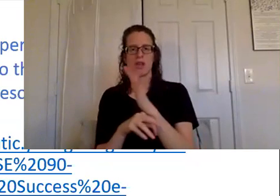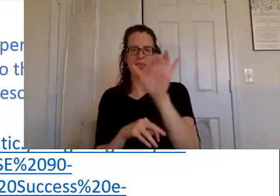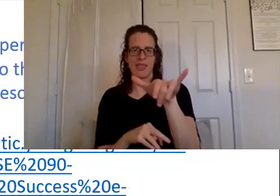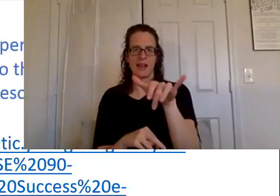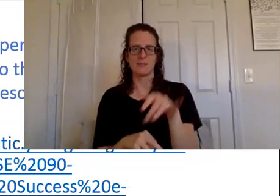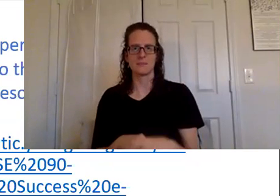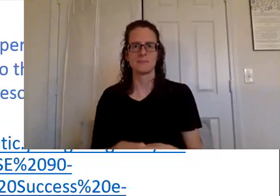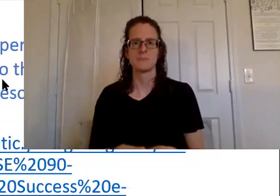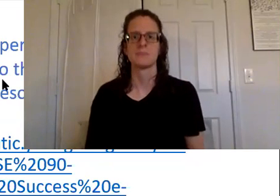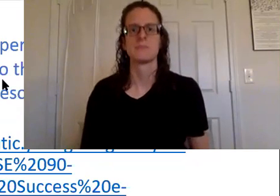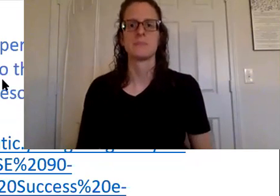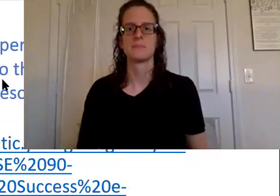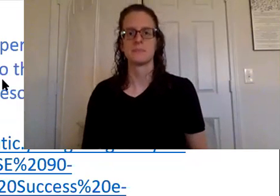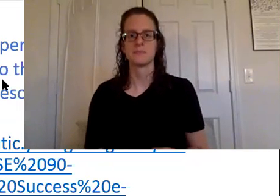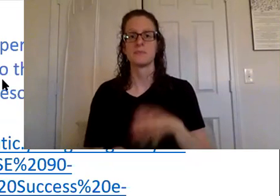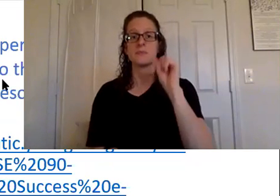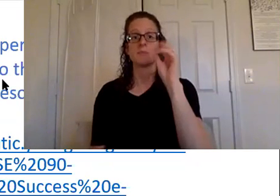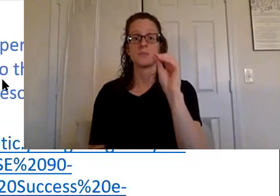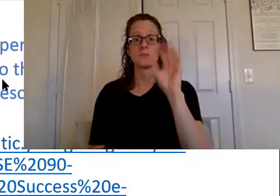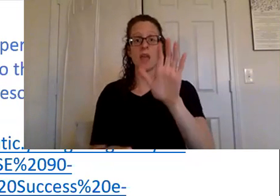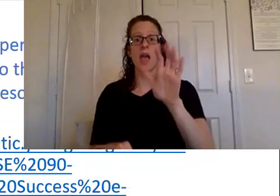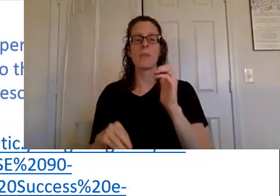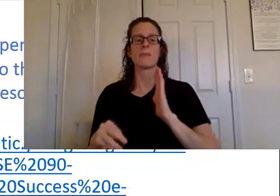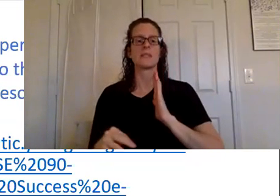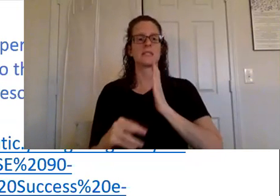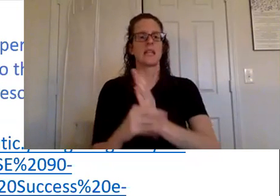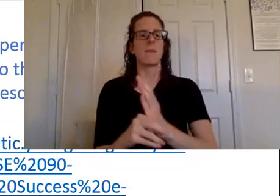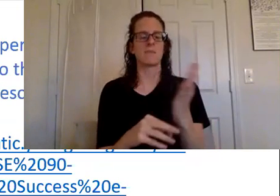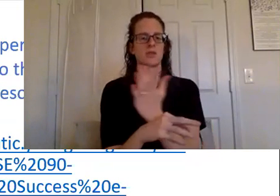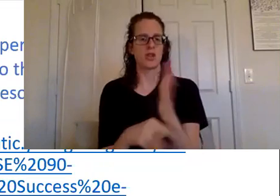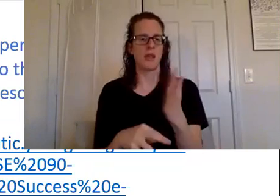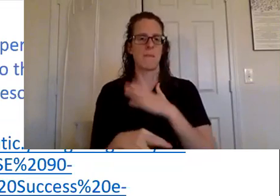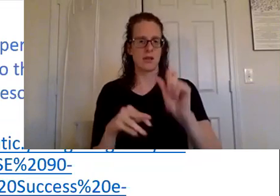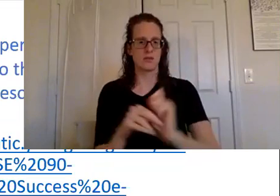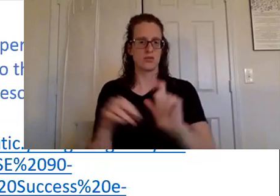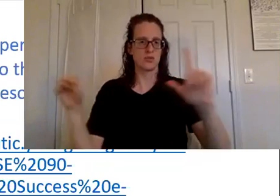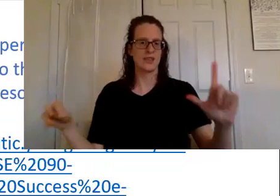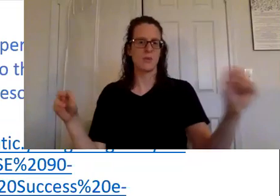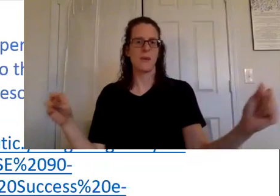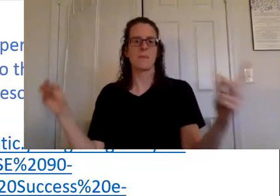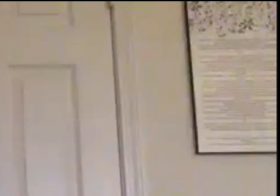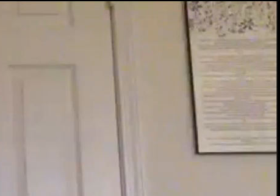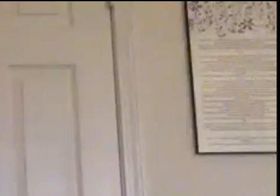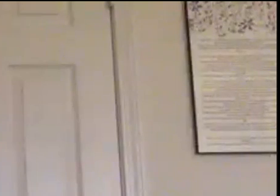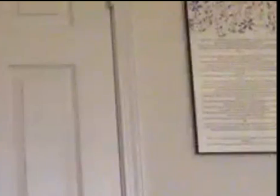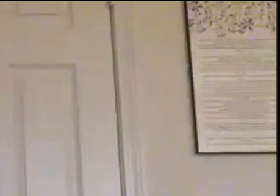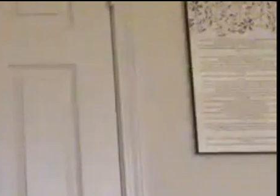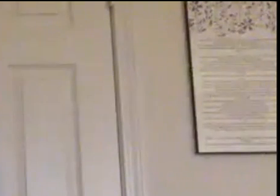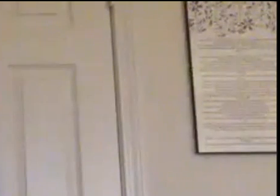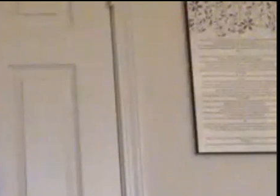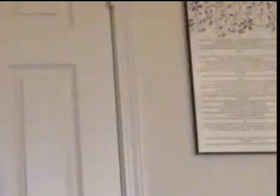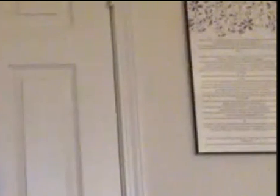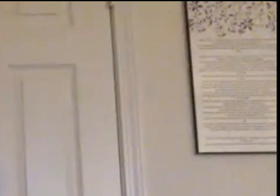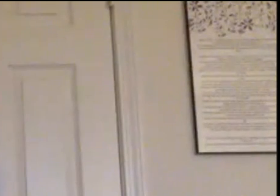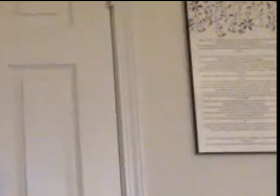all right so i'm gonna um stop sharing my screen so that will bring us back to our um main